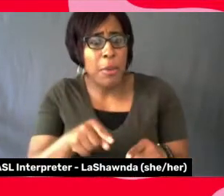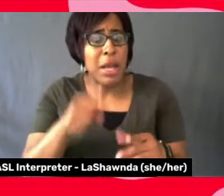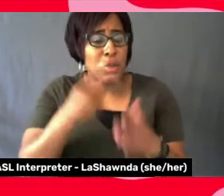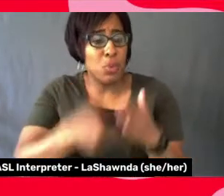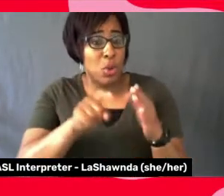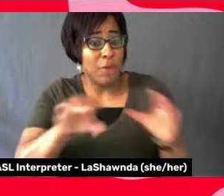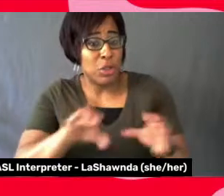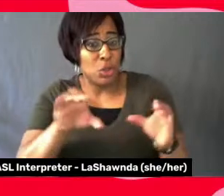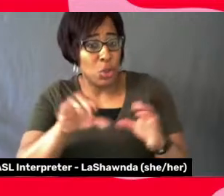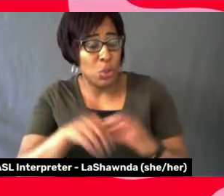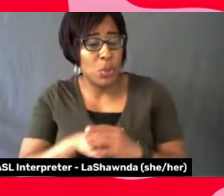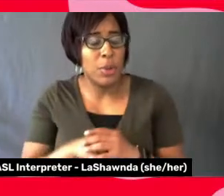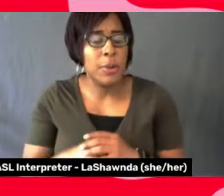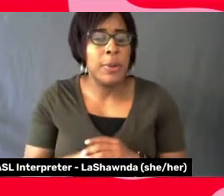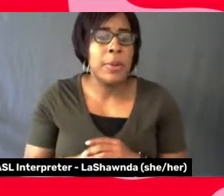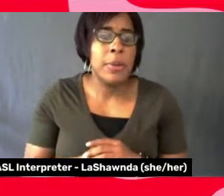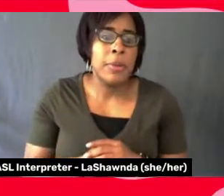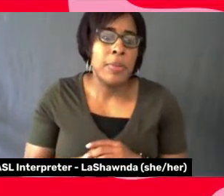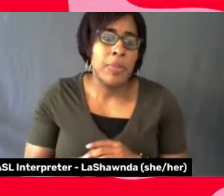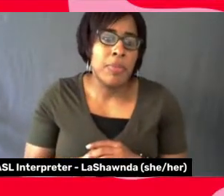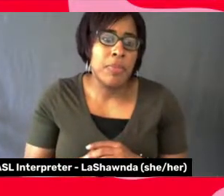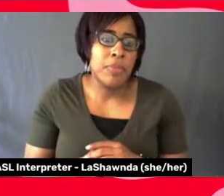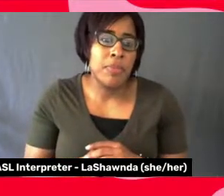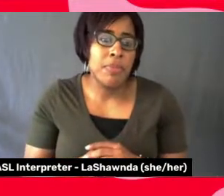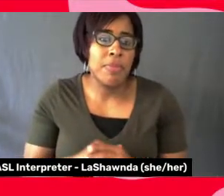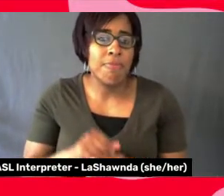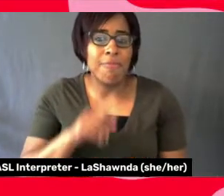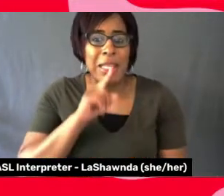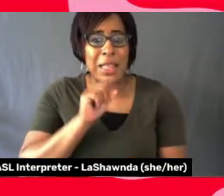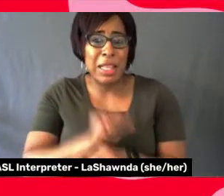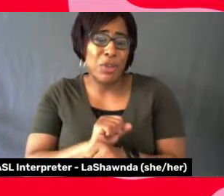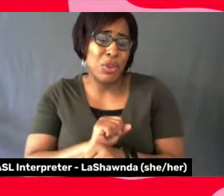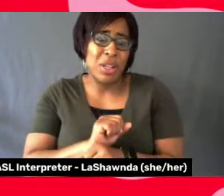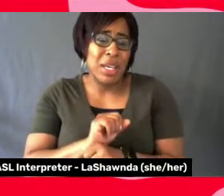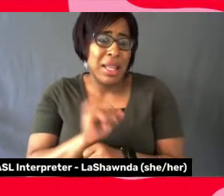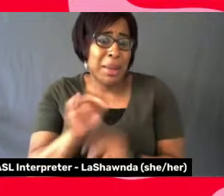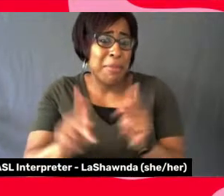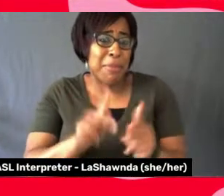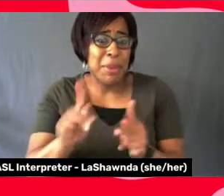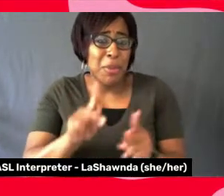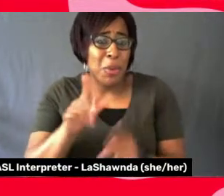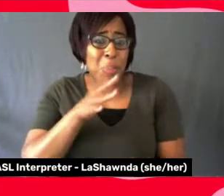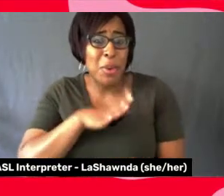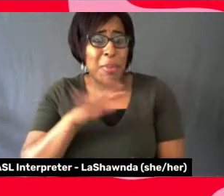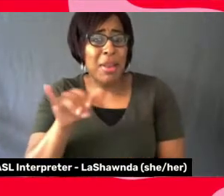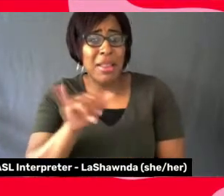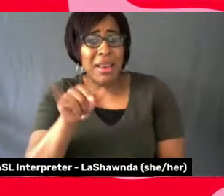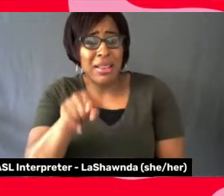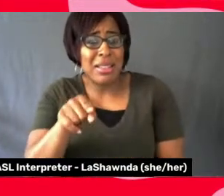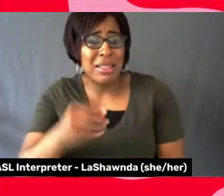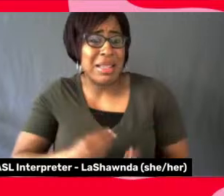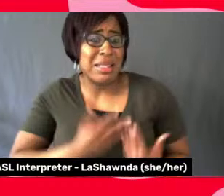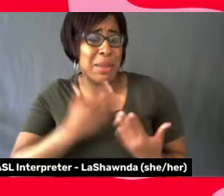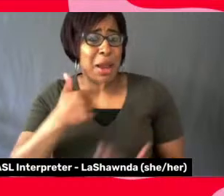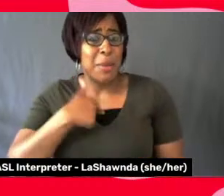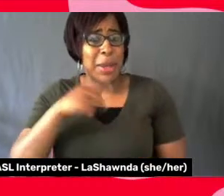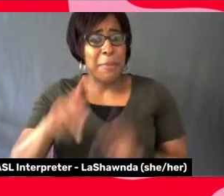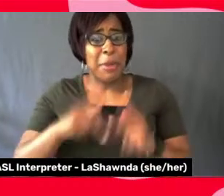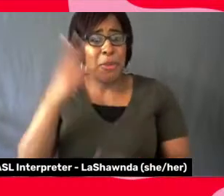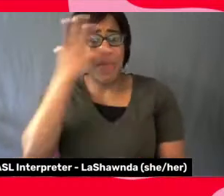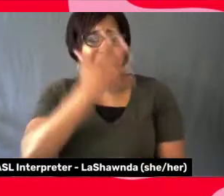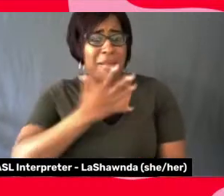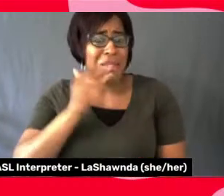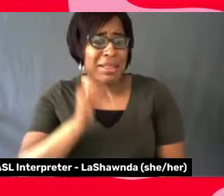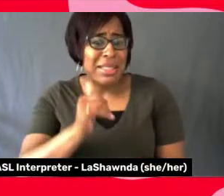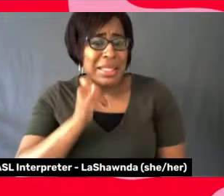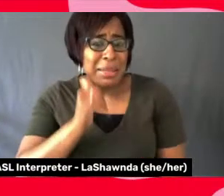inspired mostly, like it literally is like a room like this. Um, like people who look like me and like, I feel like when we had our,